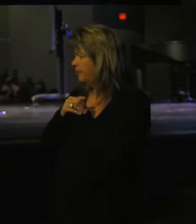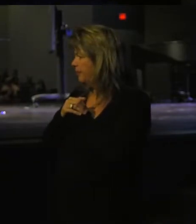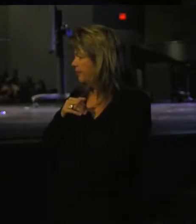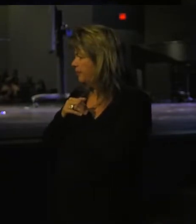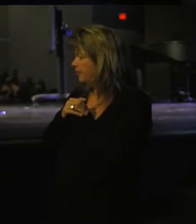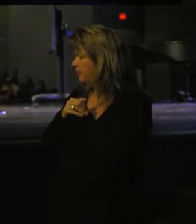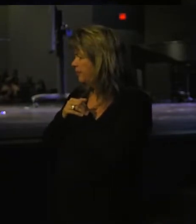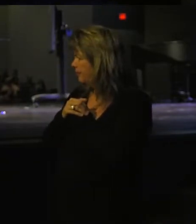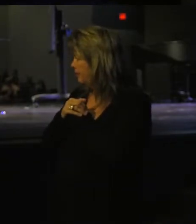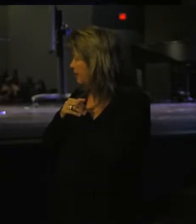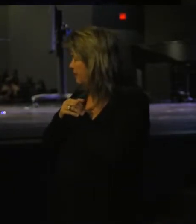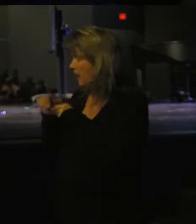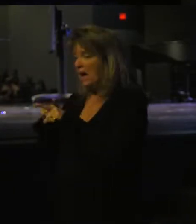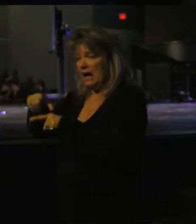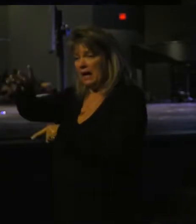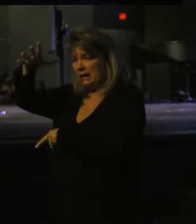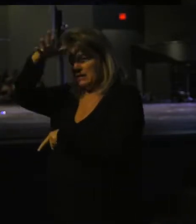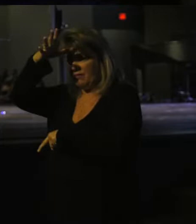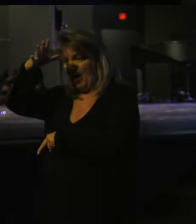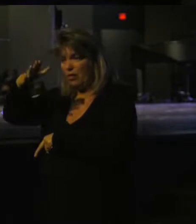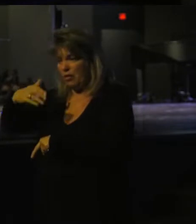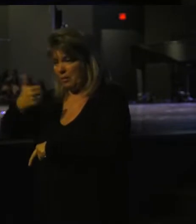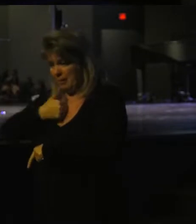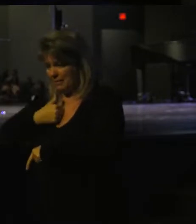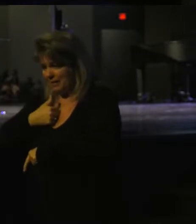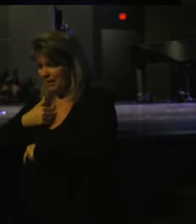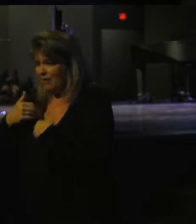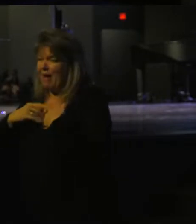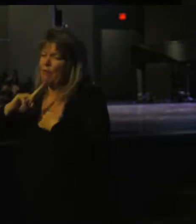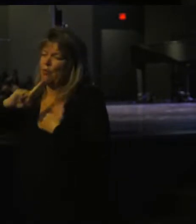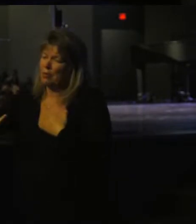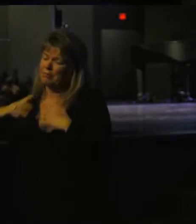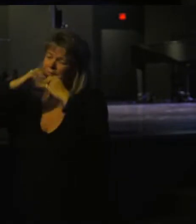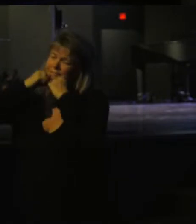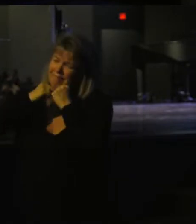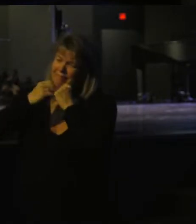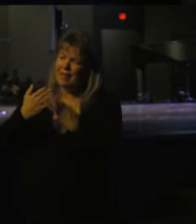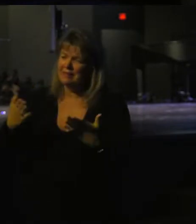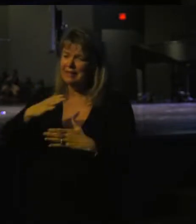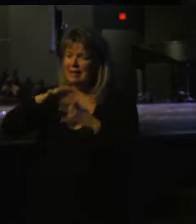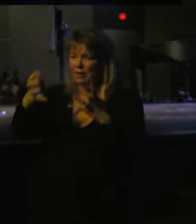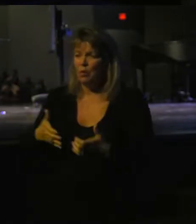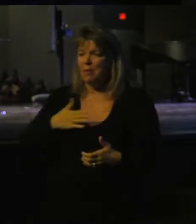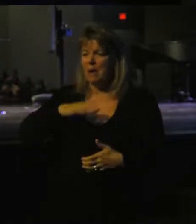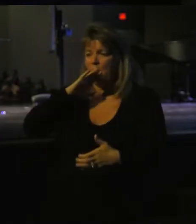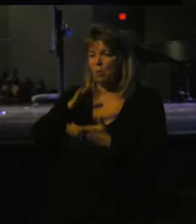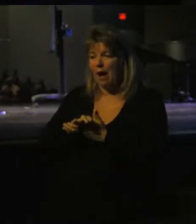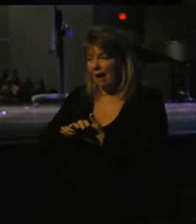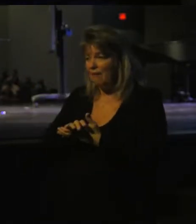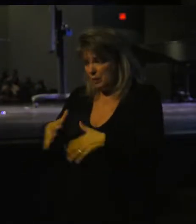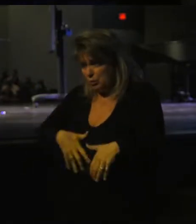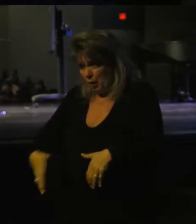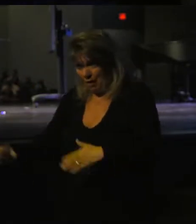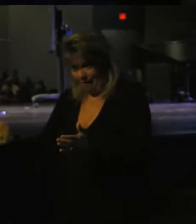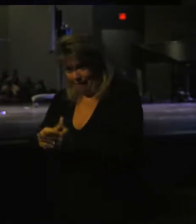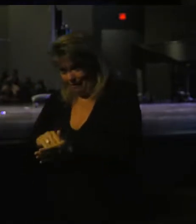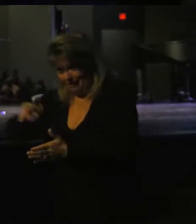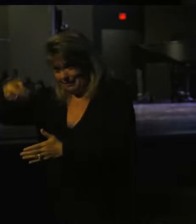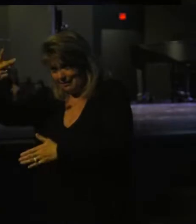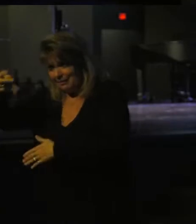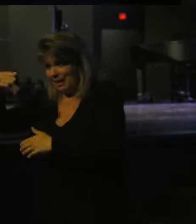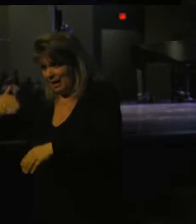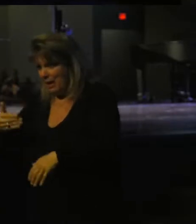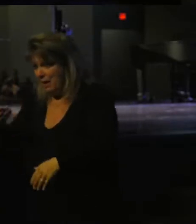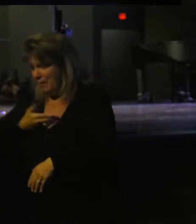As a young father of myself, I have a one-year-old Paisley Joe, she's the most precious thing in the world, and my wife is Carrie and our next child. And as a